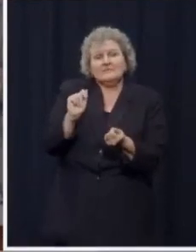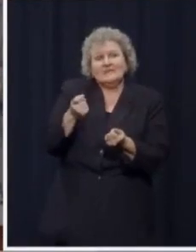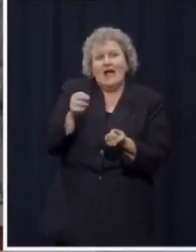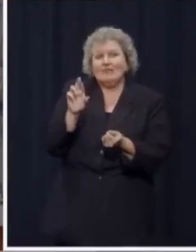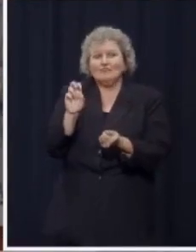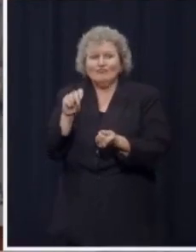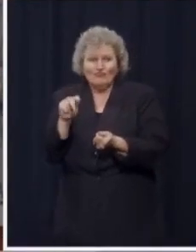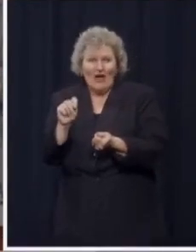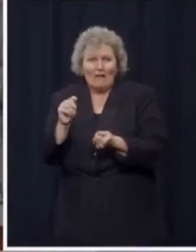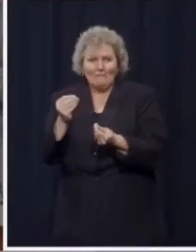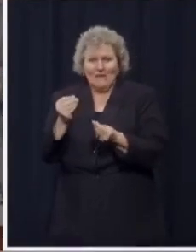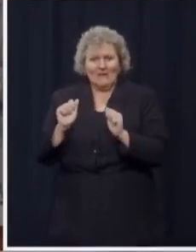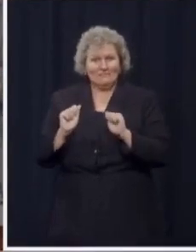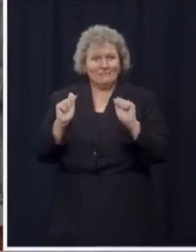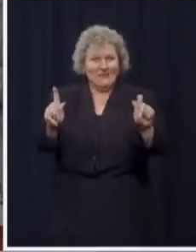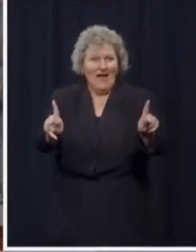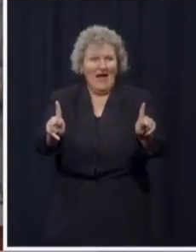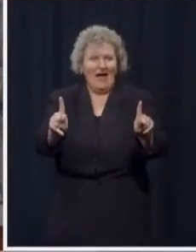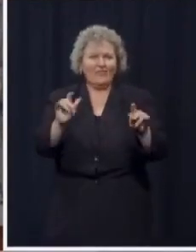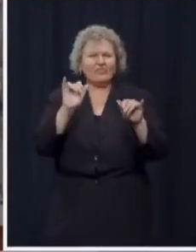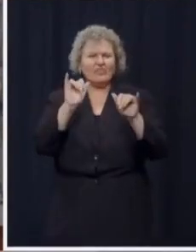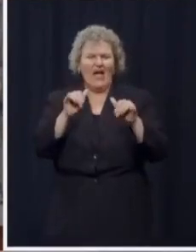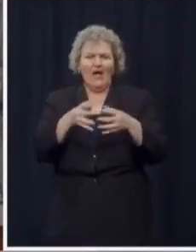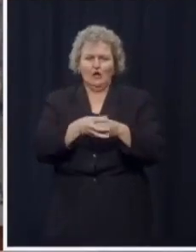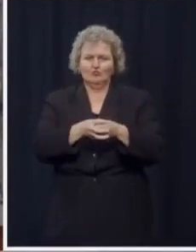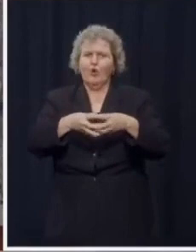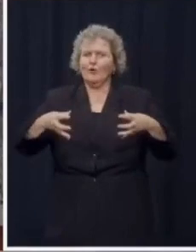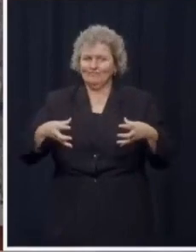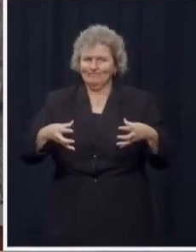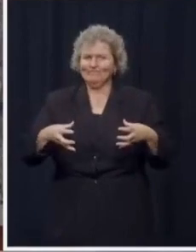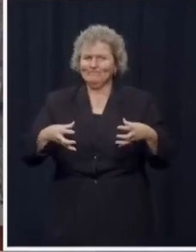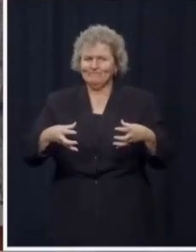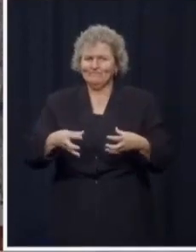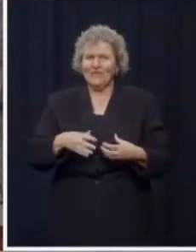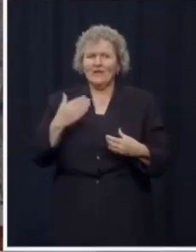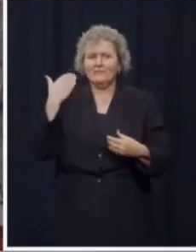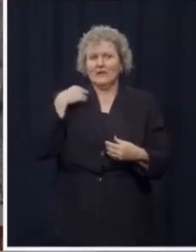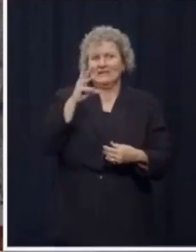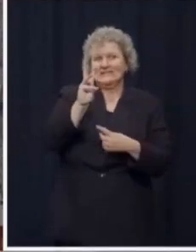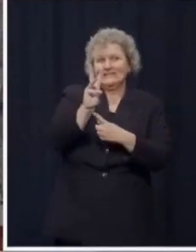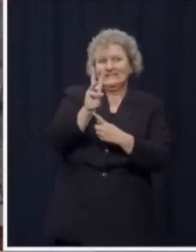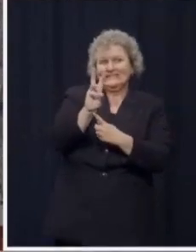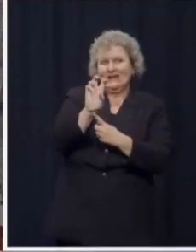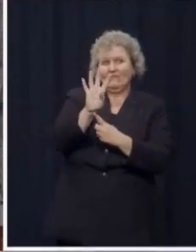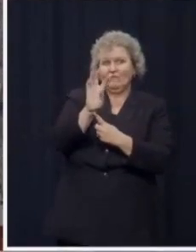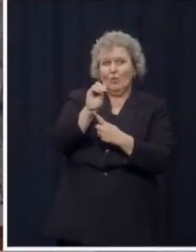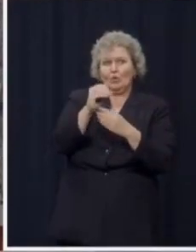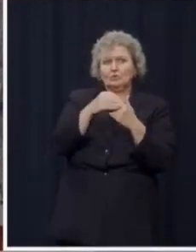raise the maximum rebate for seniors from $650 to $1,000.